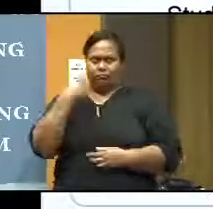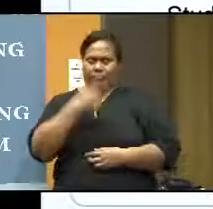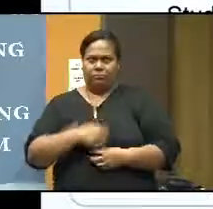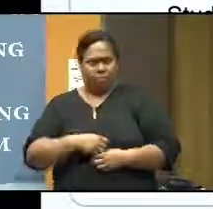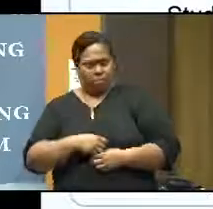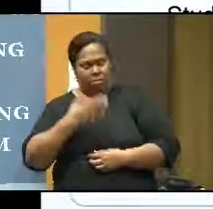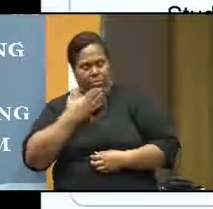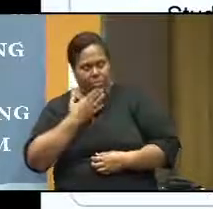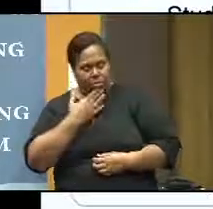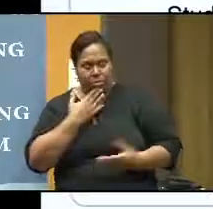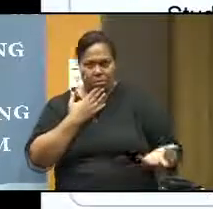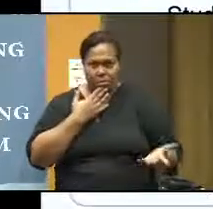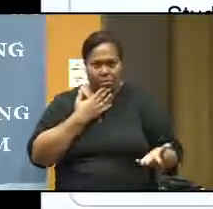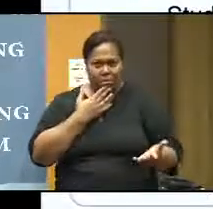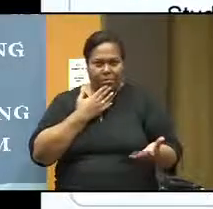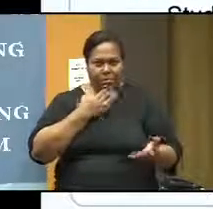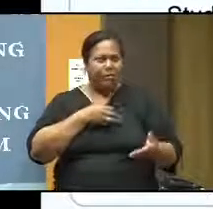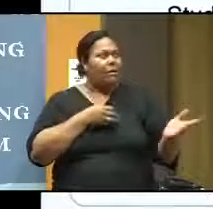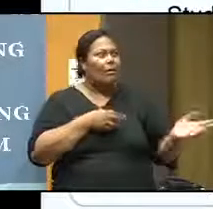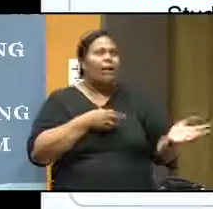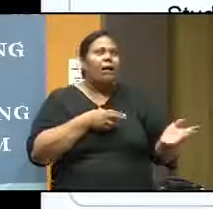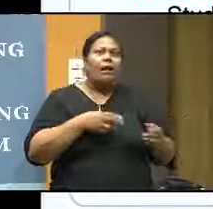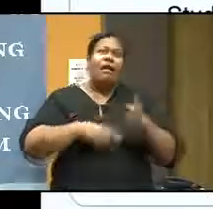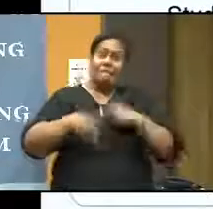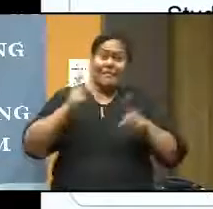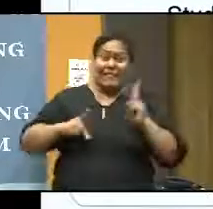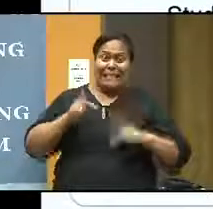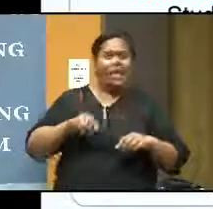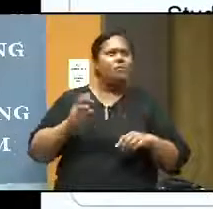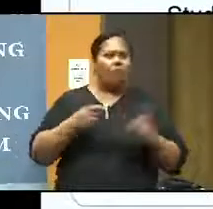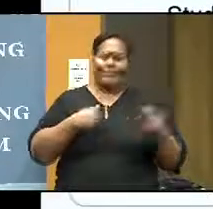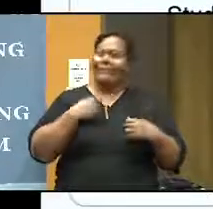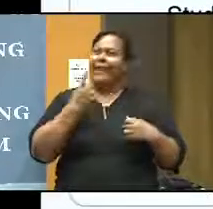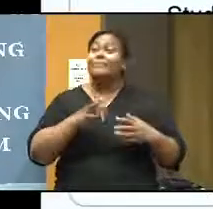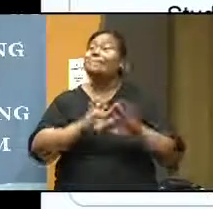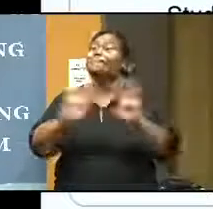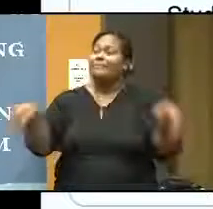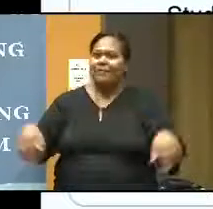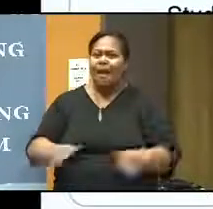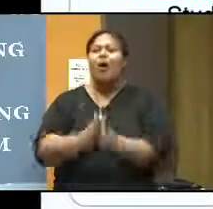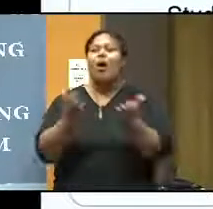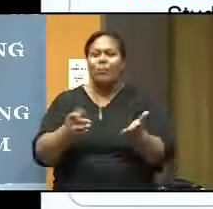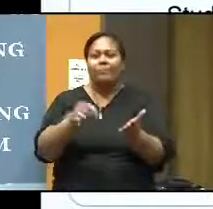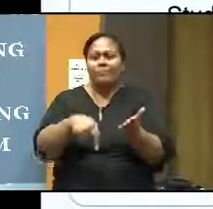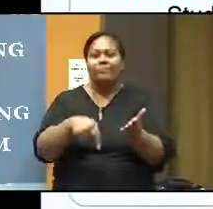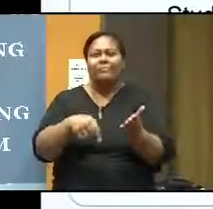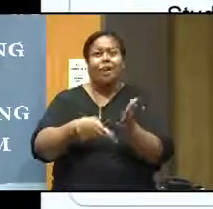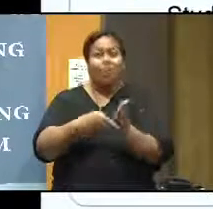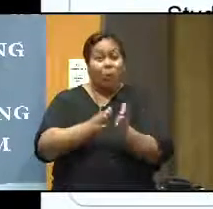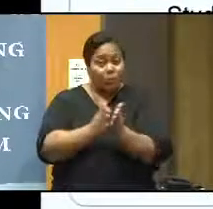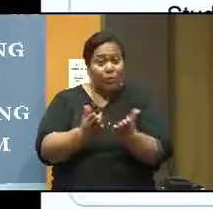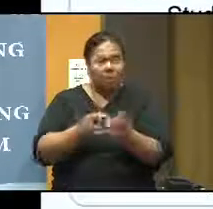enthusiasm then in the motivation. And in the physics, I said, well, guys, you open your notebook, am going to give you a quiz question,